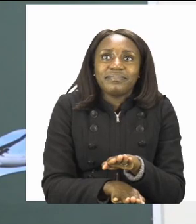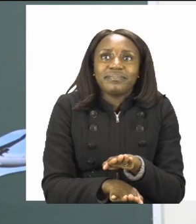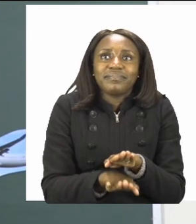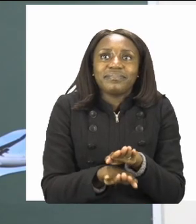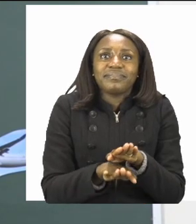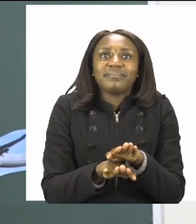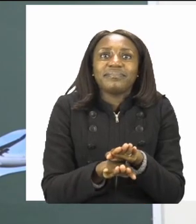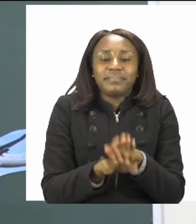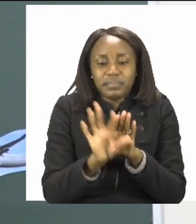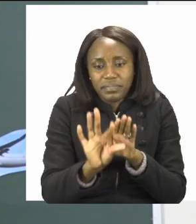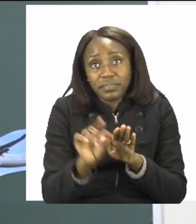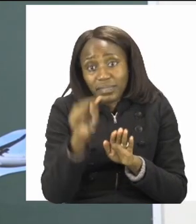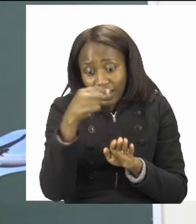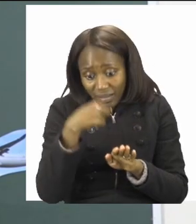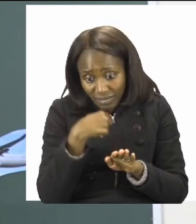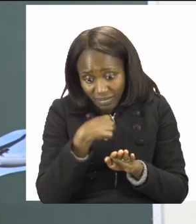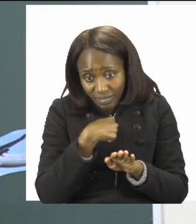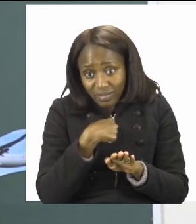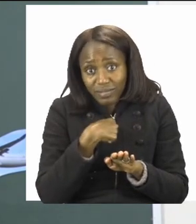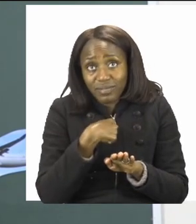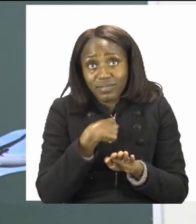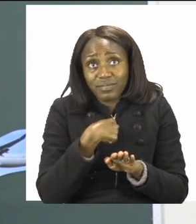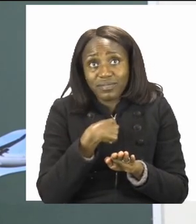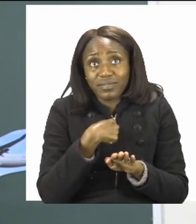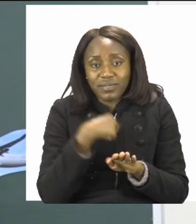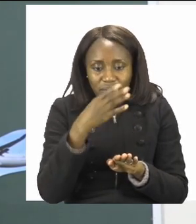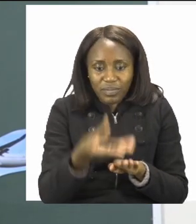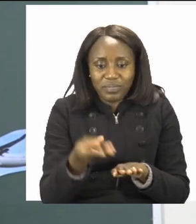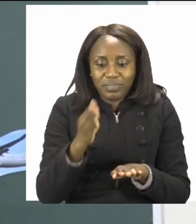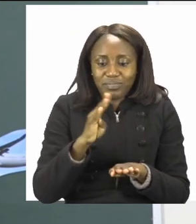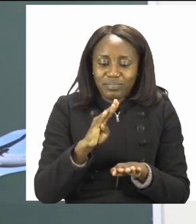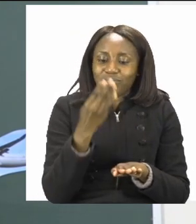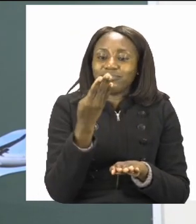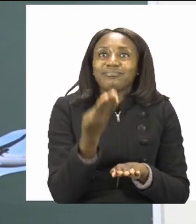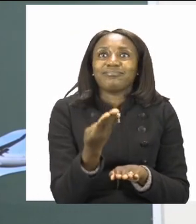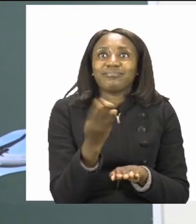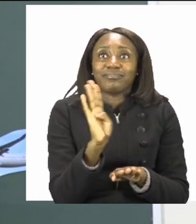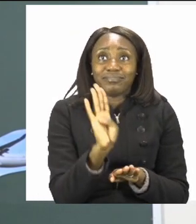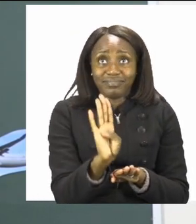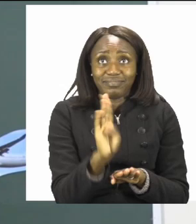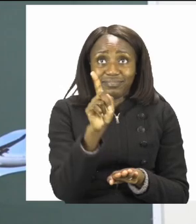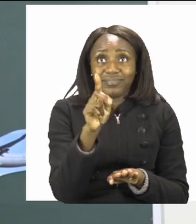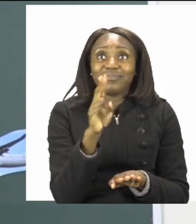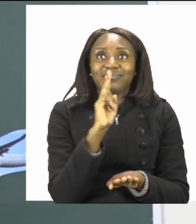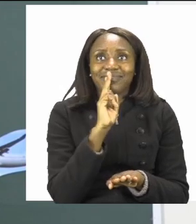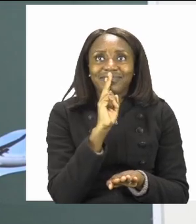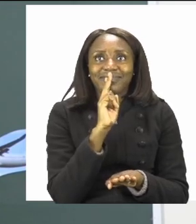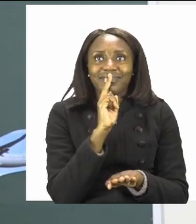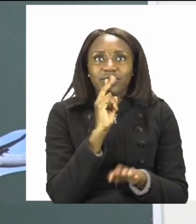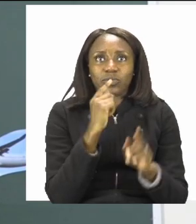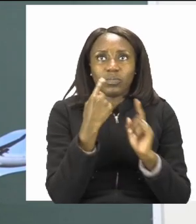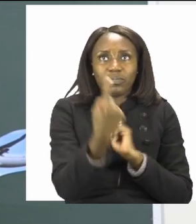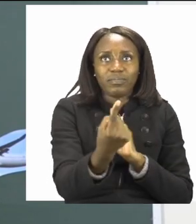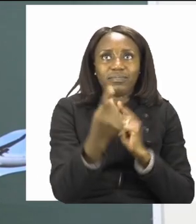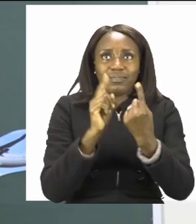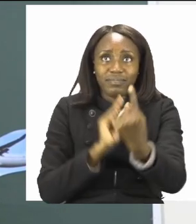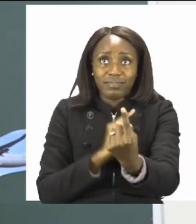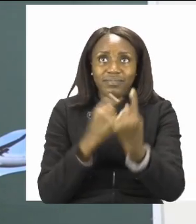cards again and it will be my turn to pick and your turn to say what is on the card.